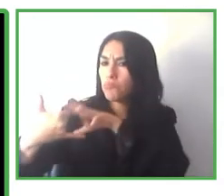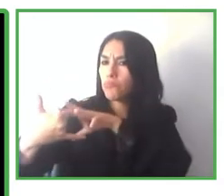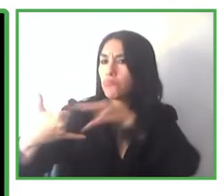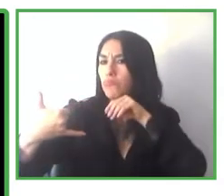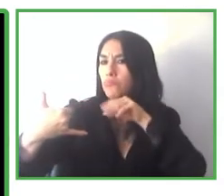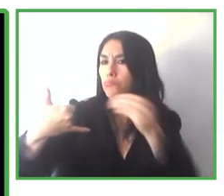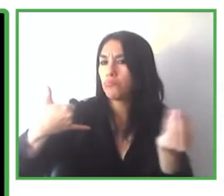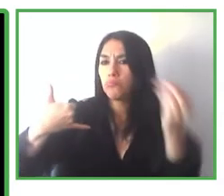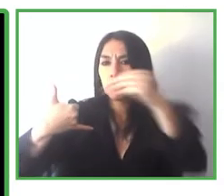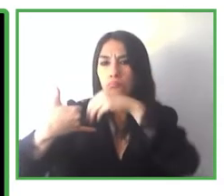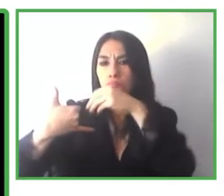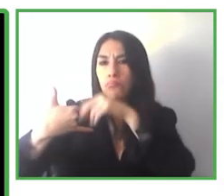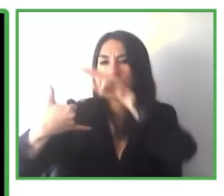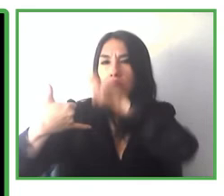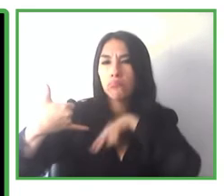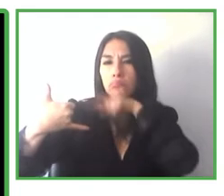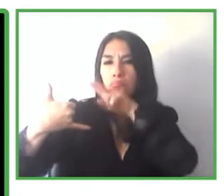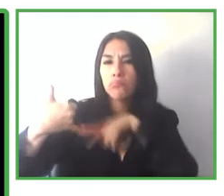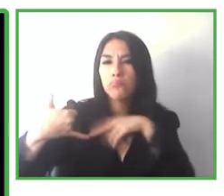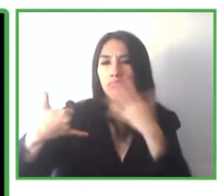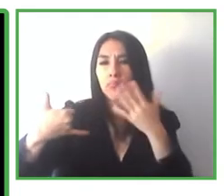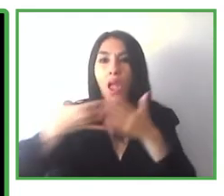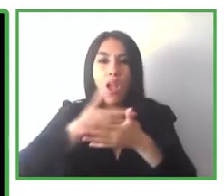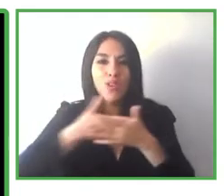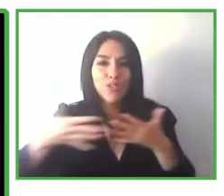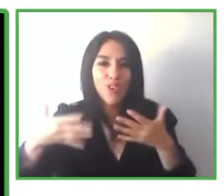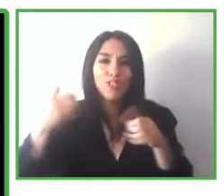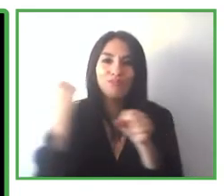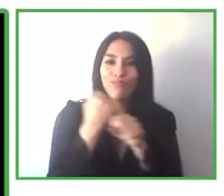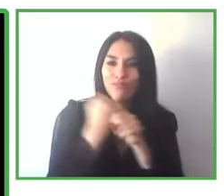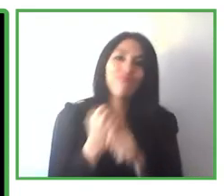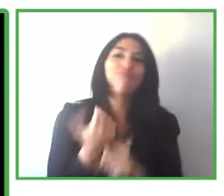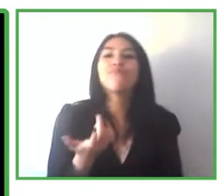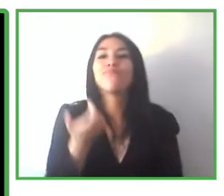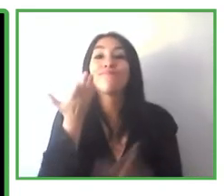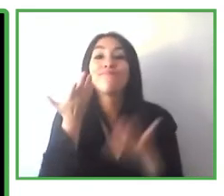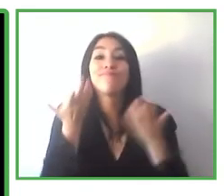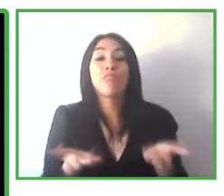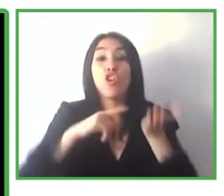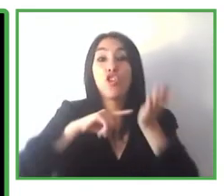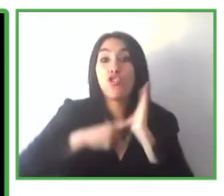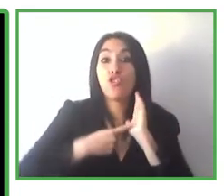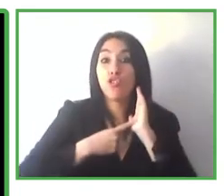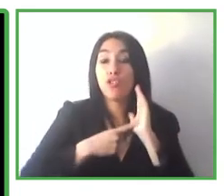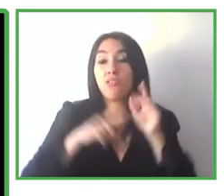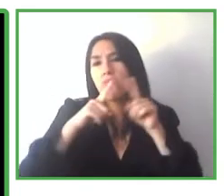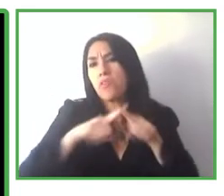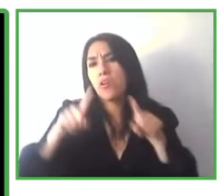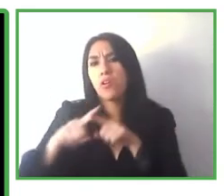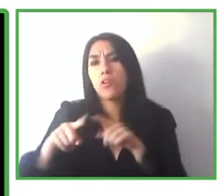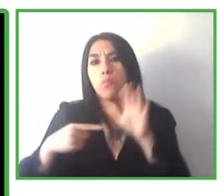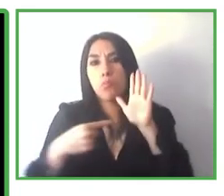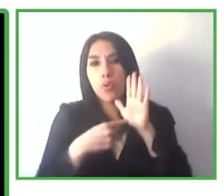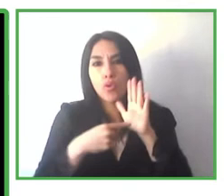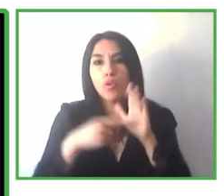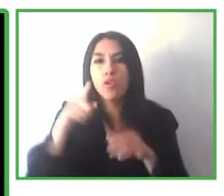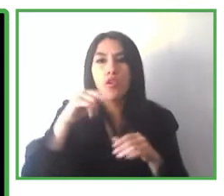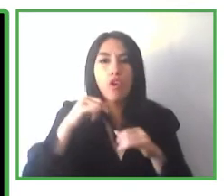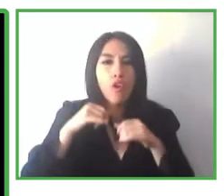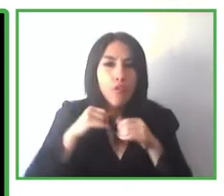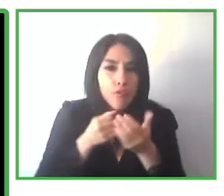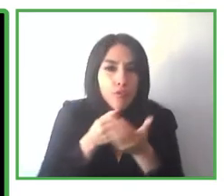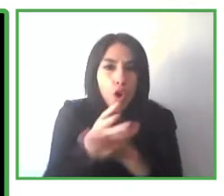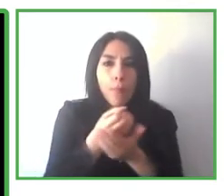can get information in their own language. So this is the technology that we are introducing in customer service points